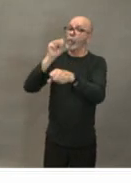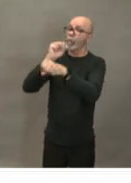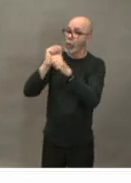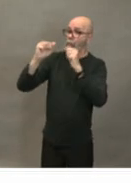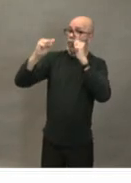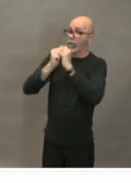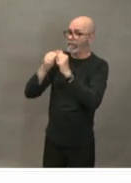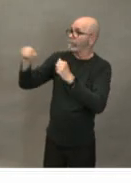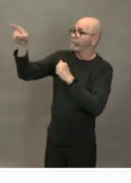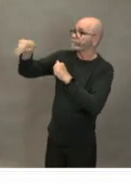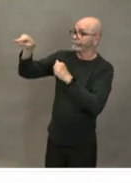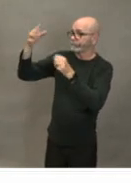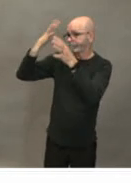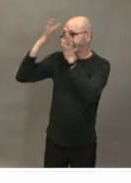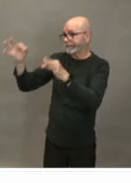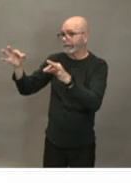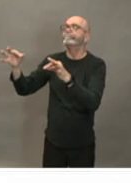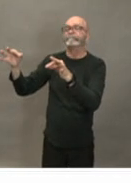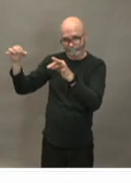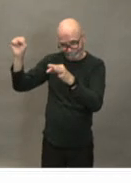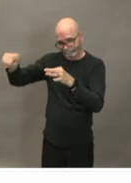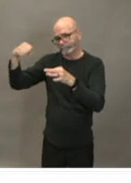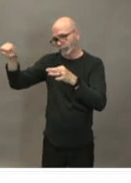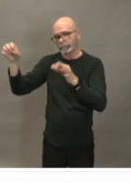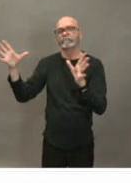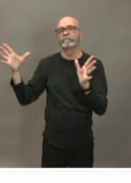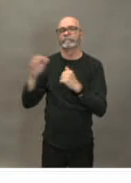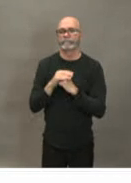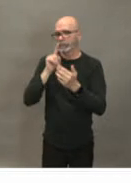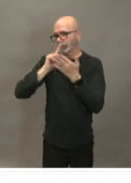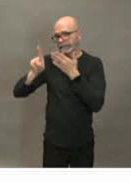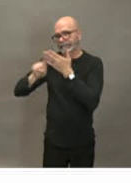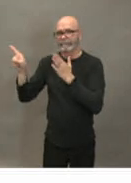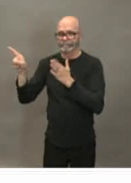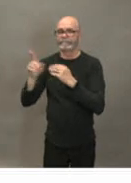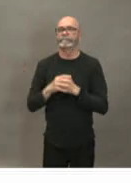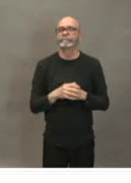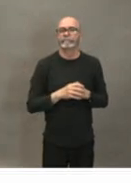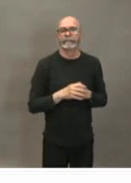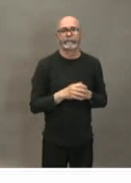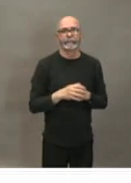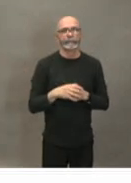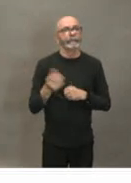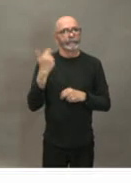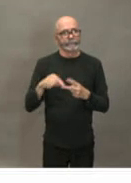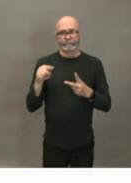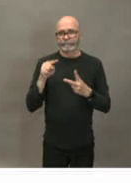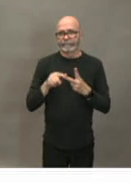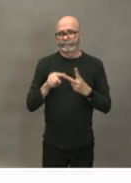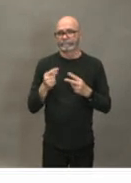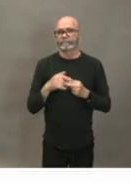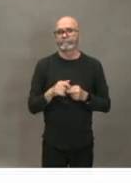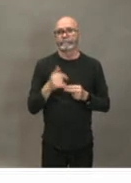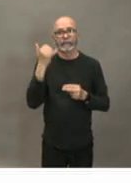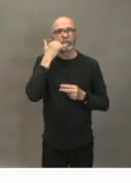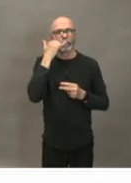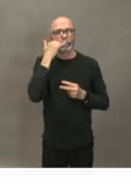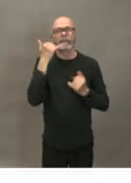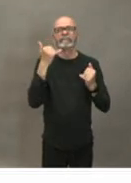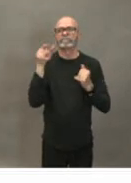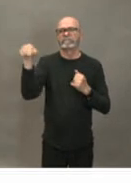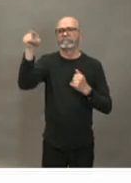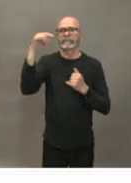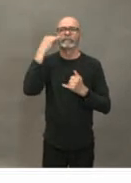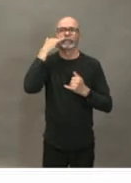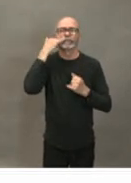thank you jennifer we'll go to someone else does anyone else on the phone have a question for one of our panelists yes uh from radio